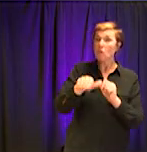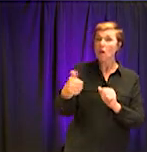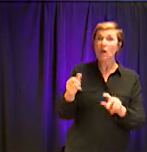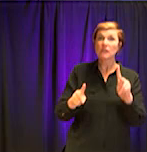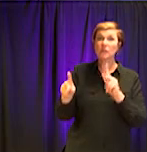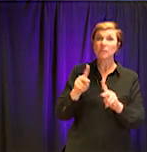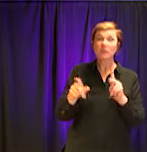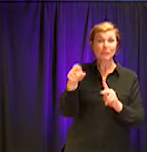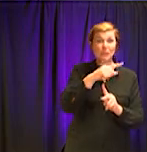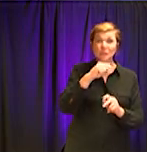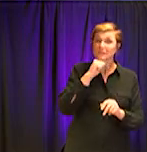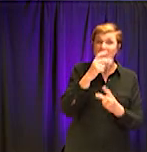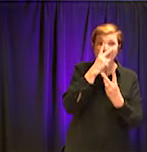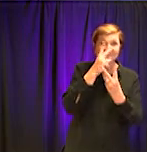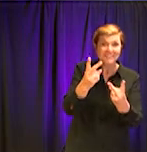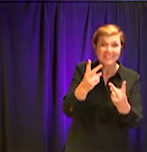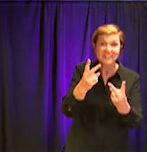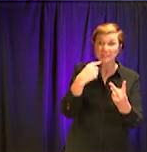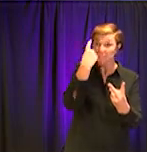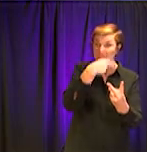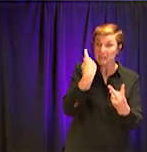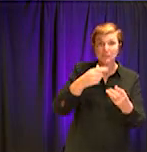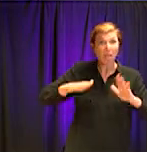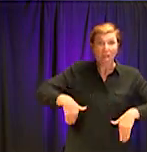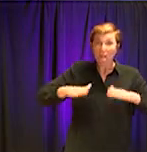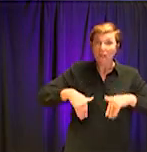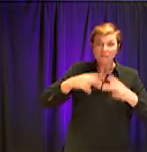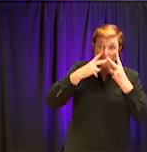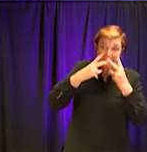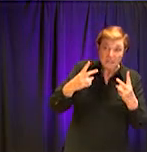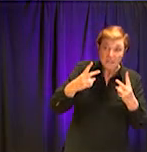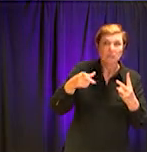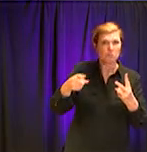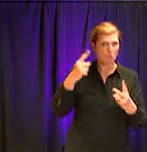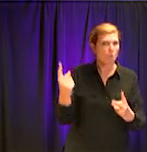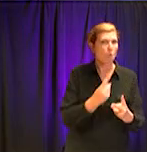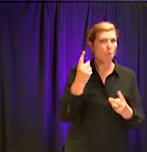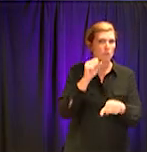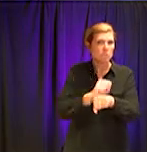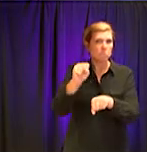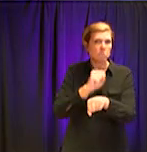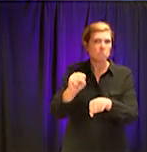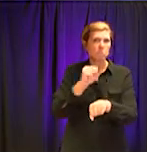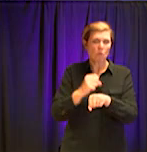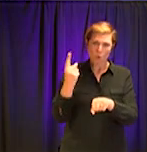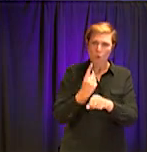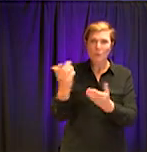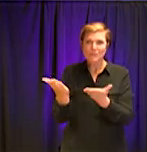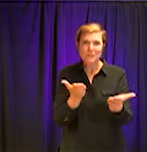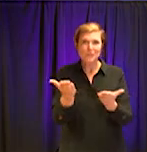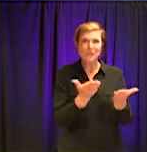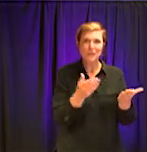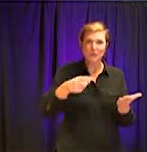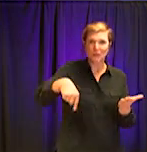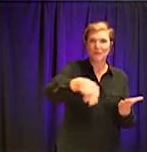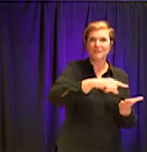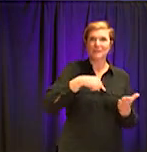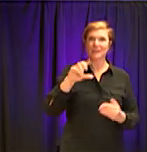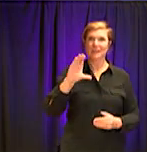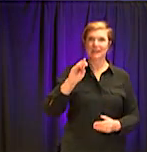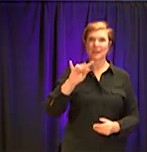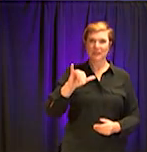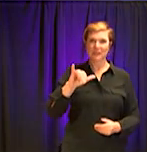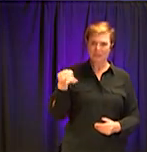the scenes, whose faces you may never see, but who have answered the call to service, who are true servant leaders